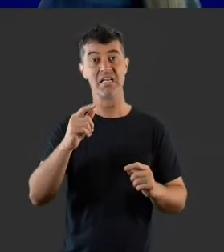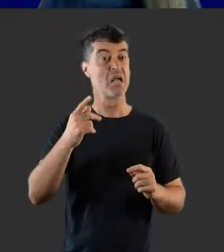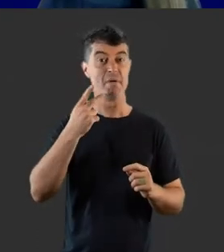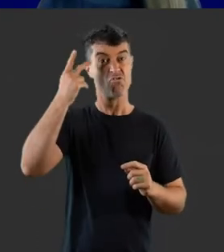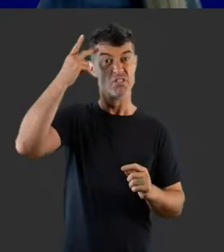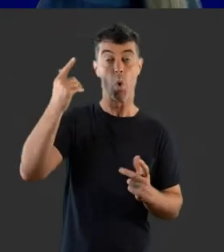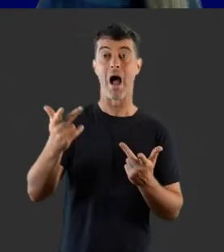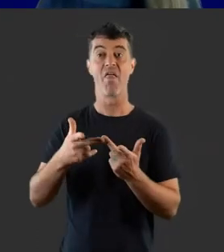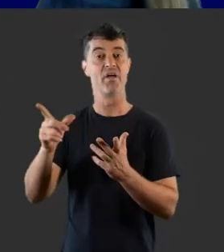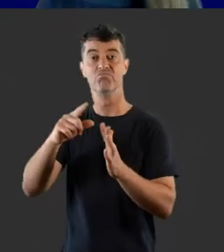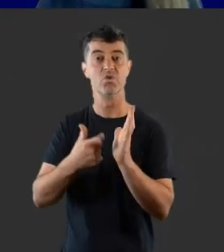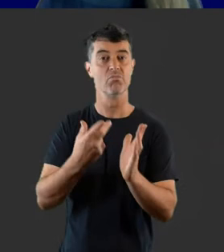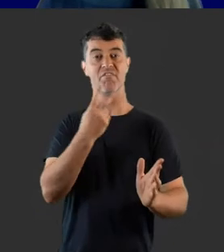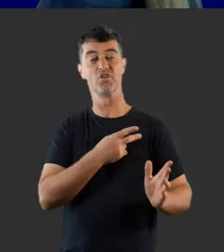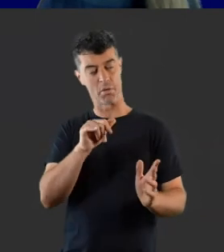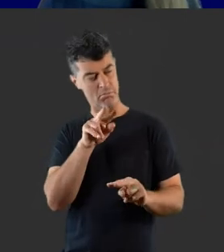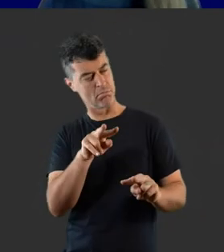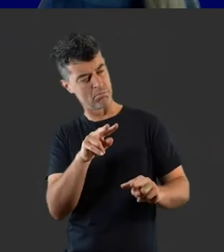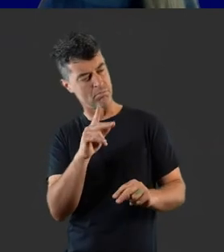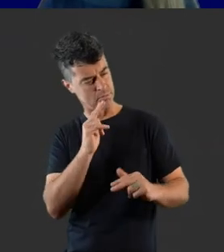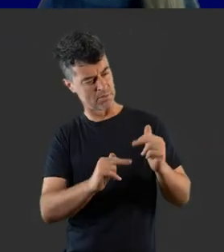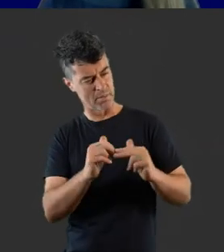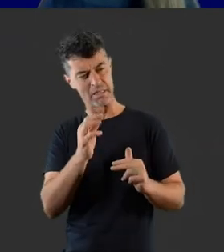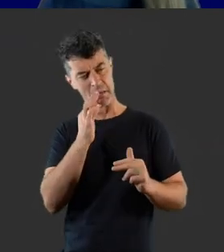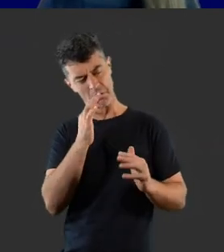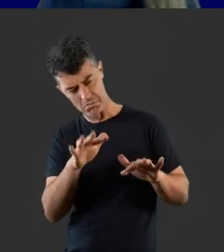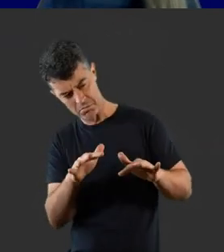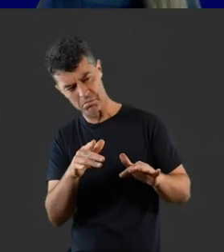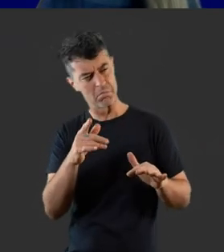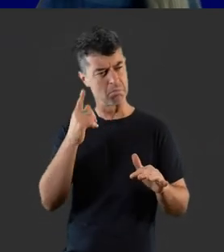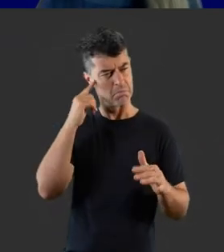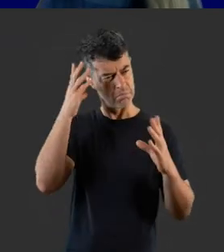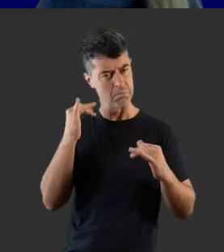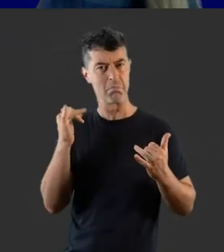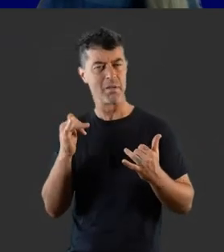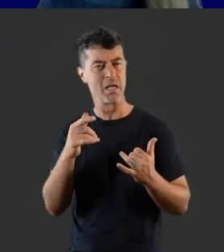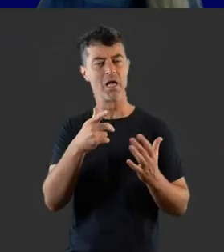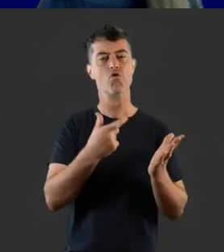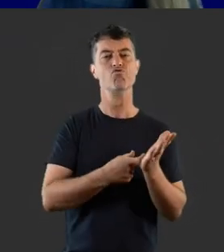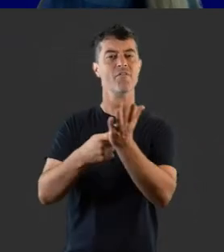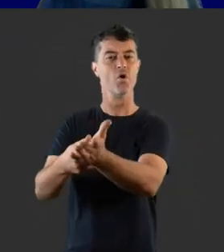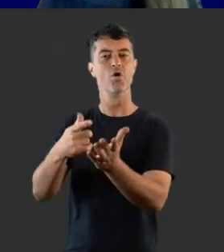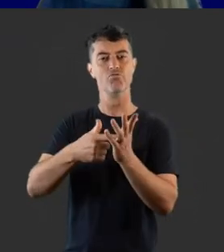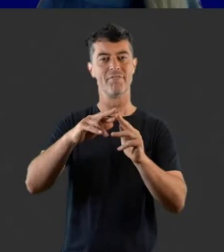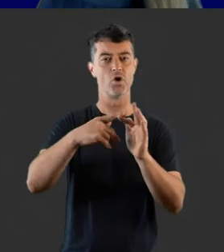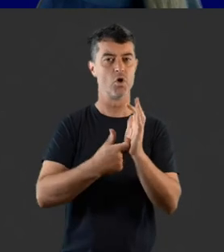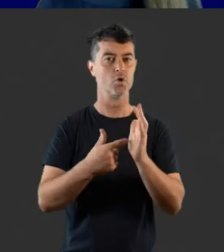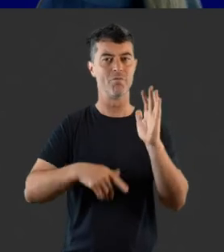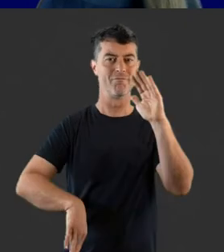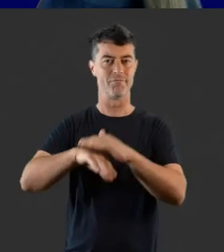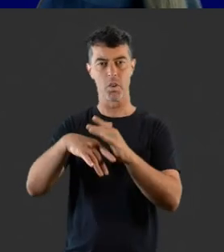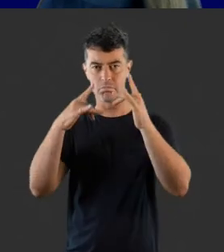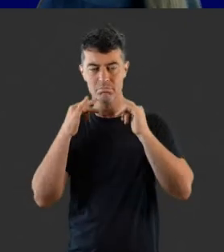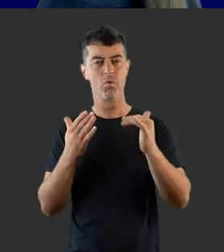professionals may also raise concern about a child's development. Any of these avenues may lead to a referral for comprehensive